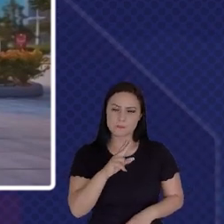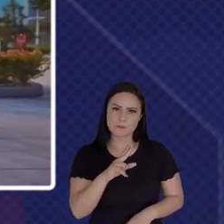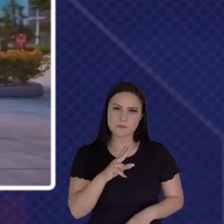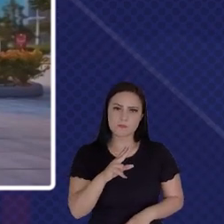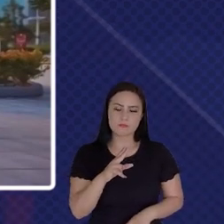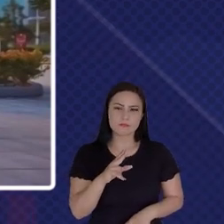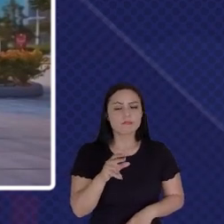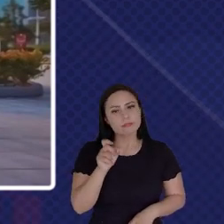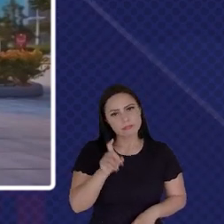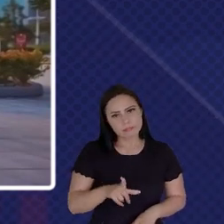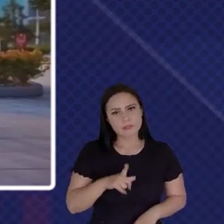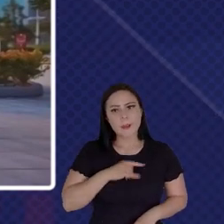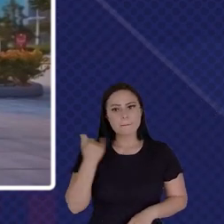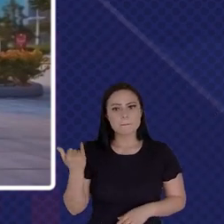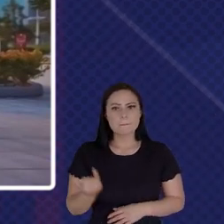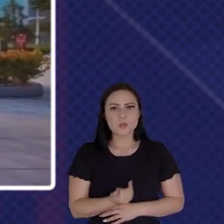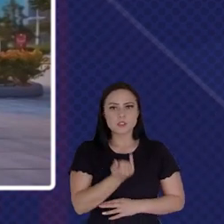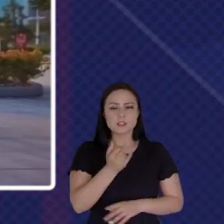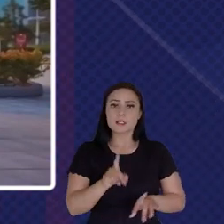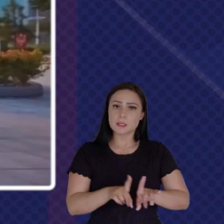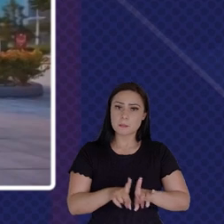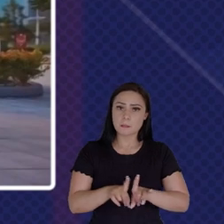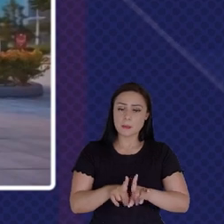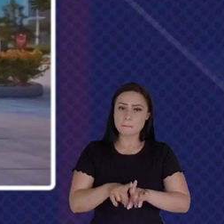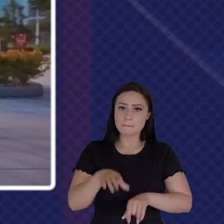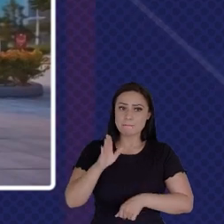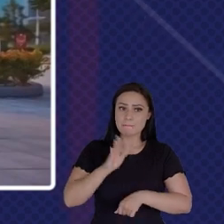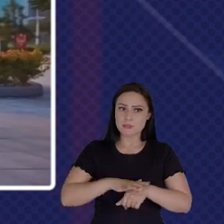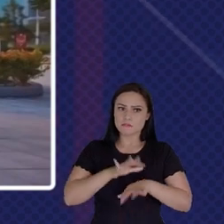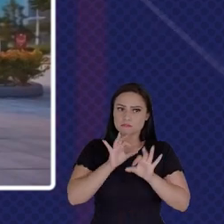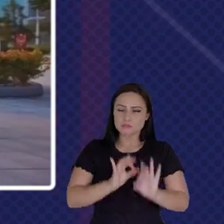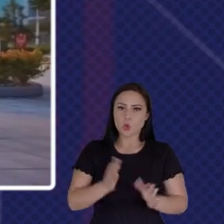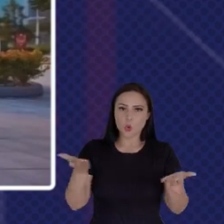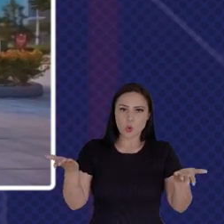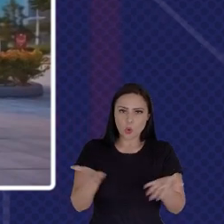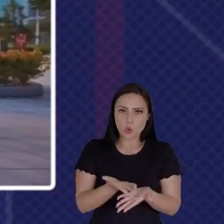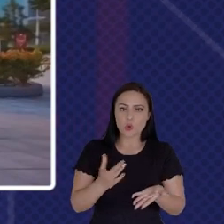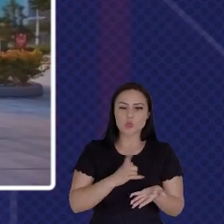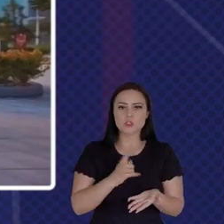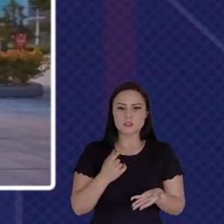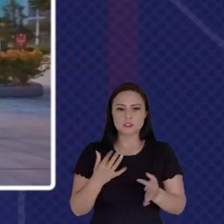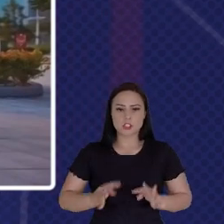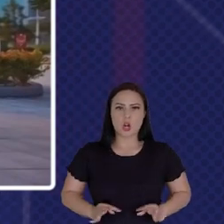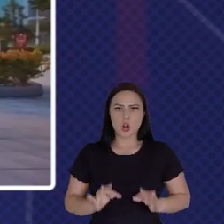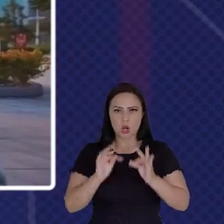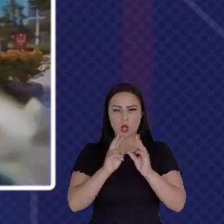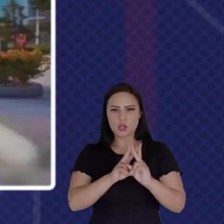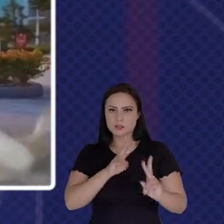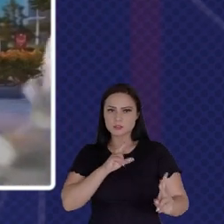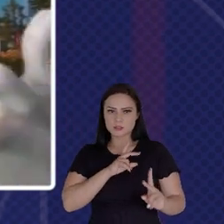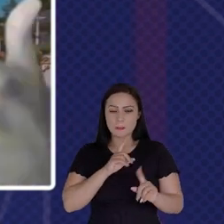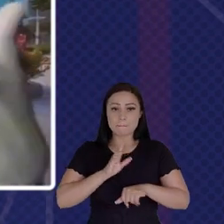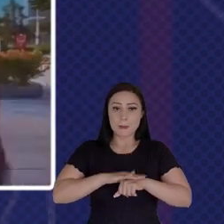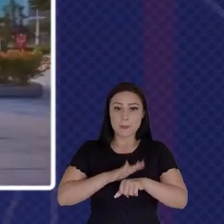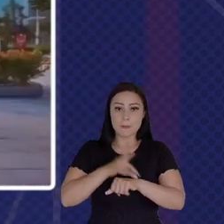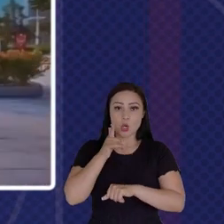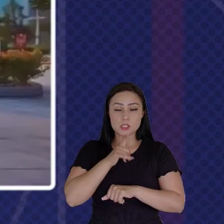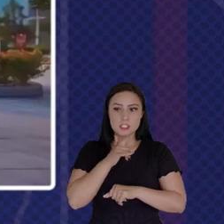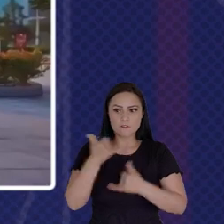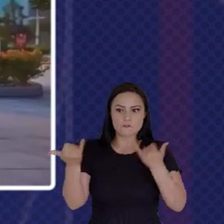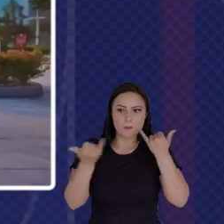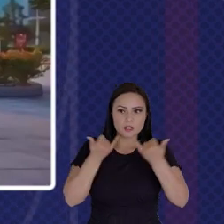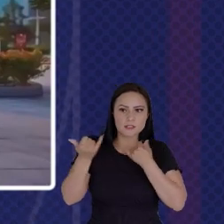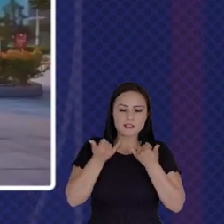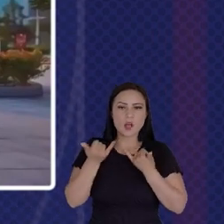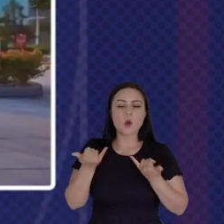And It's Something Much More Possible Nowadays With Digital Technology And The More We Can Take That Information And Then Cross Deploy It Across Different